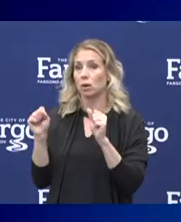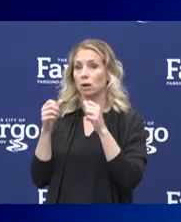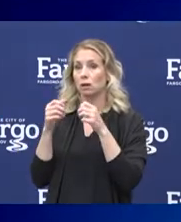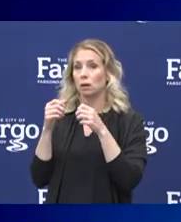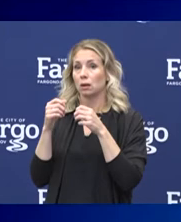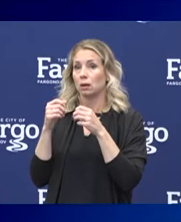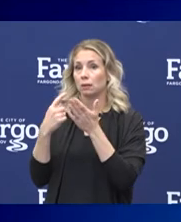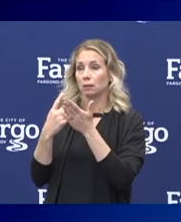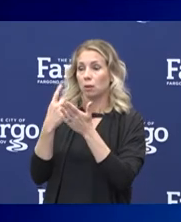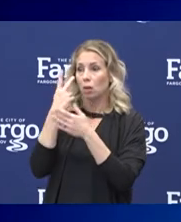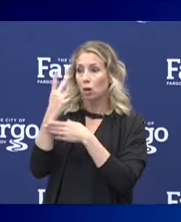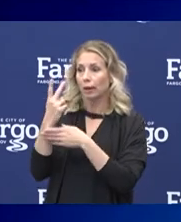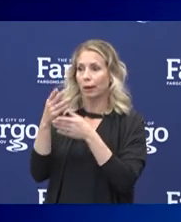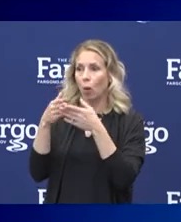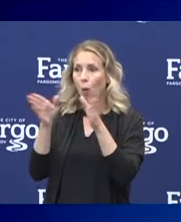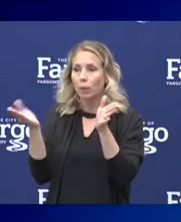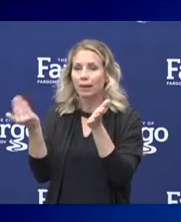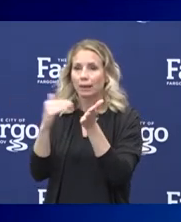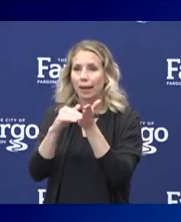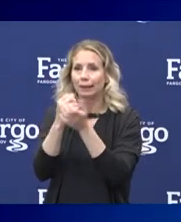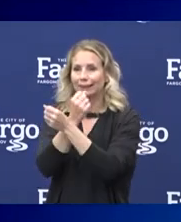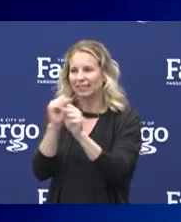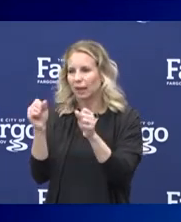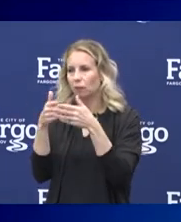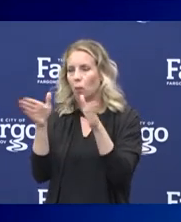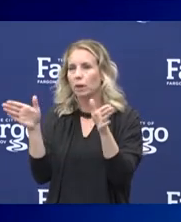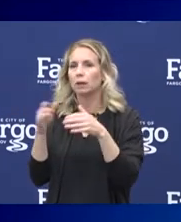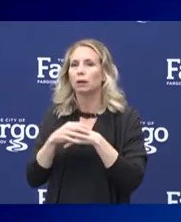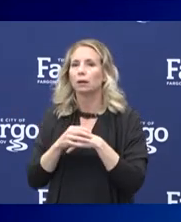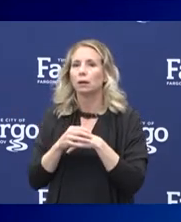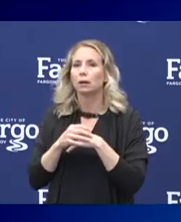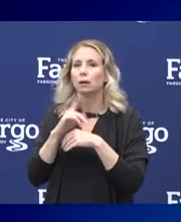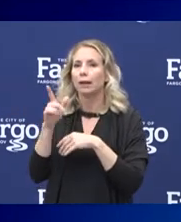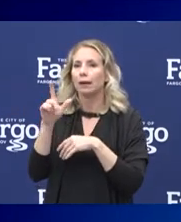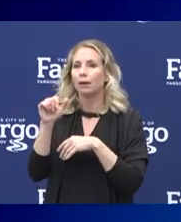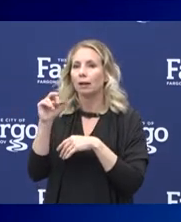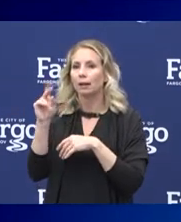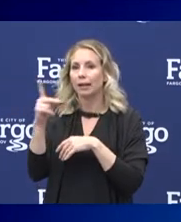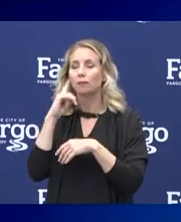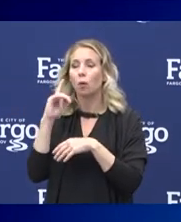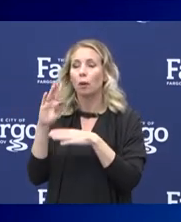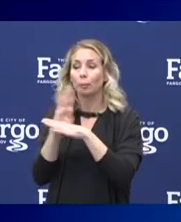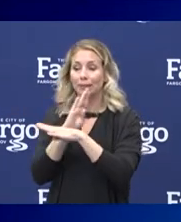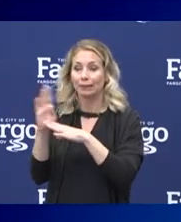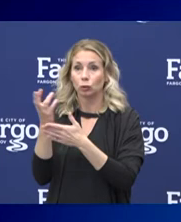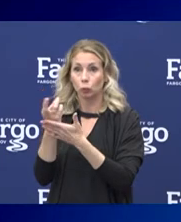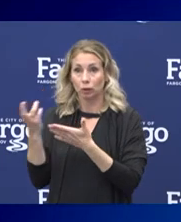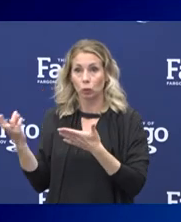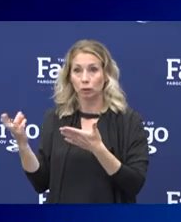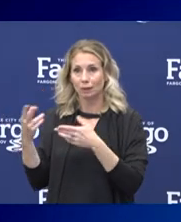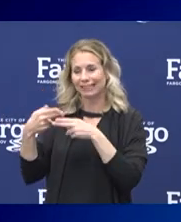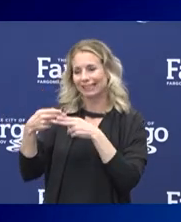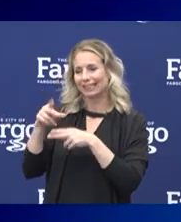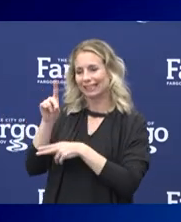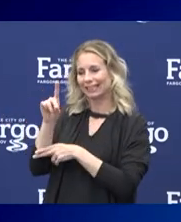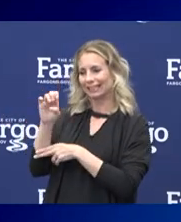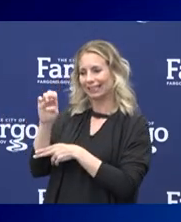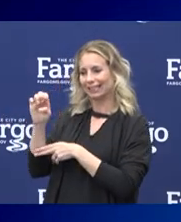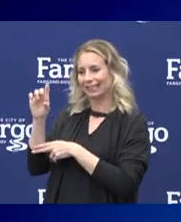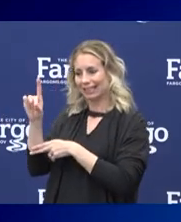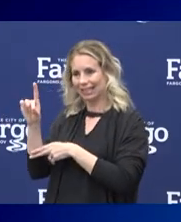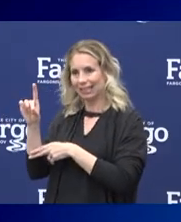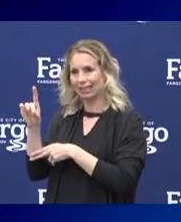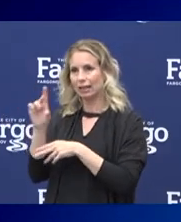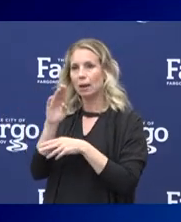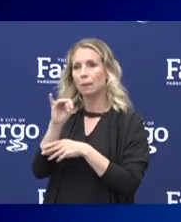safe reopening. There's also a link for Minnesota business resources. It's called DEED. It's the Minnesota Department